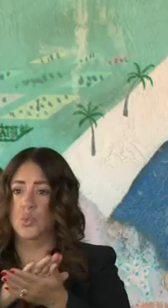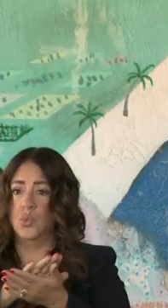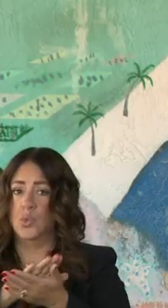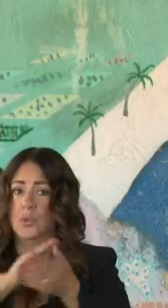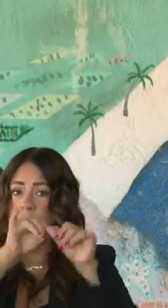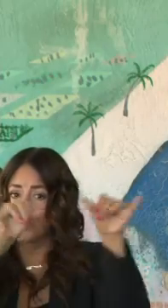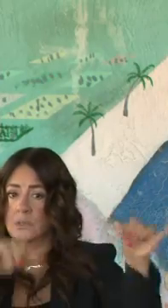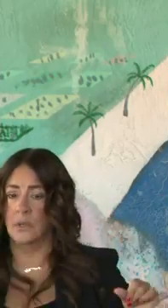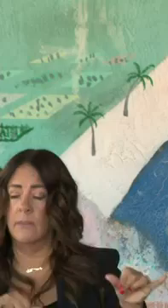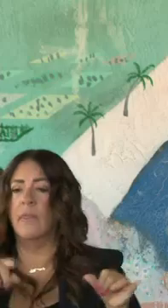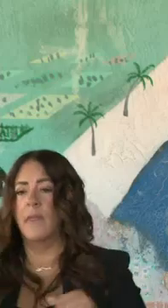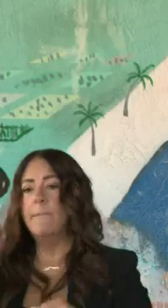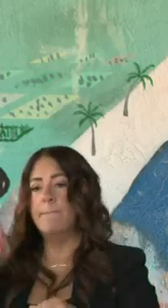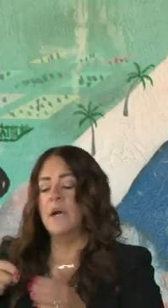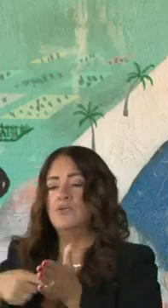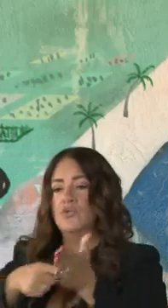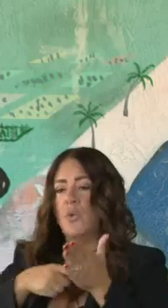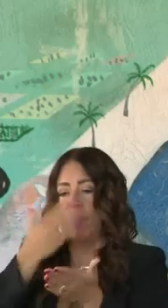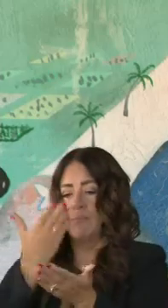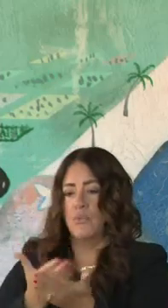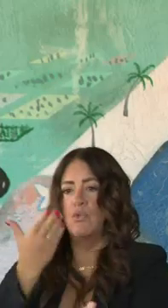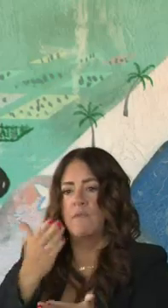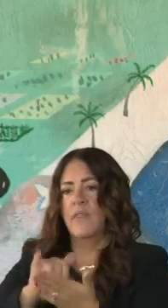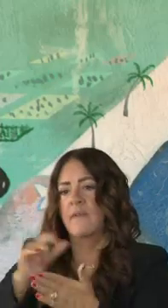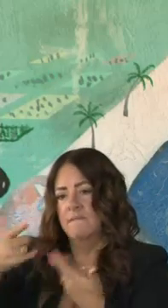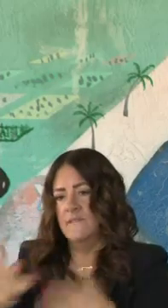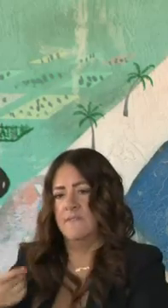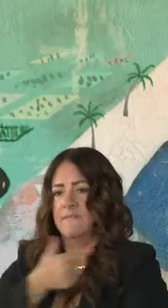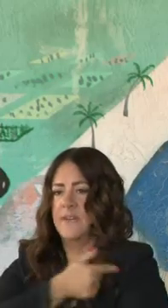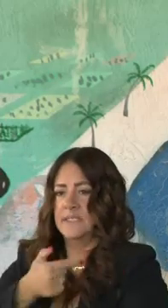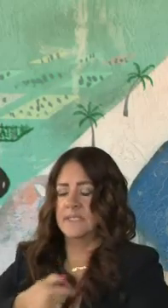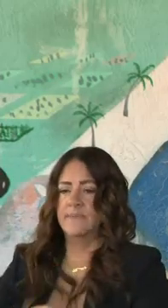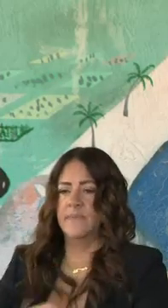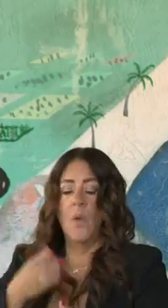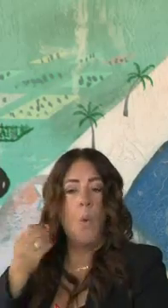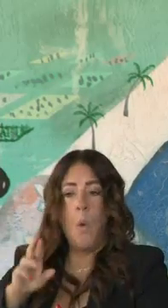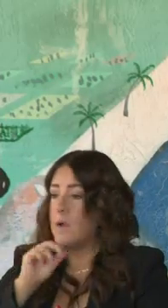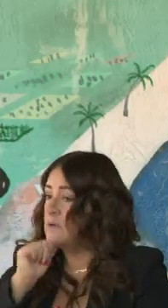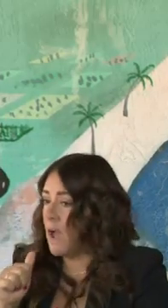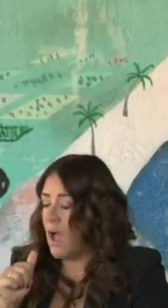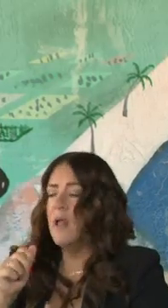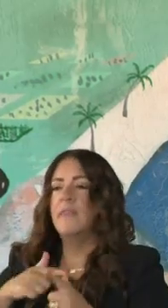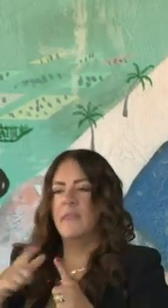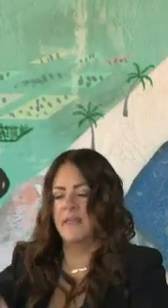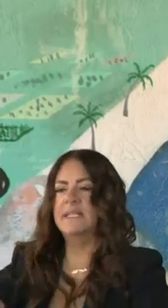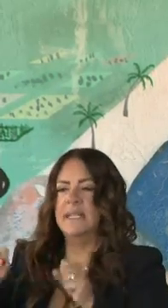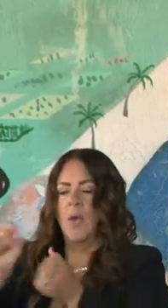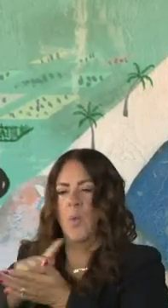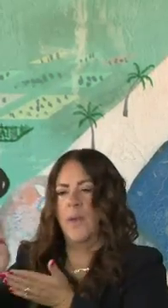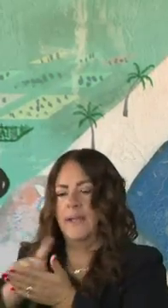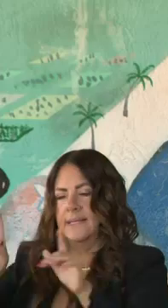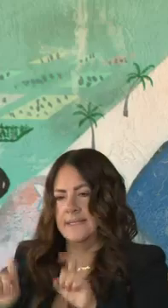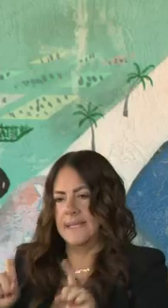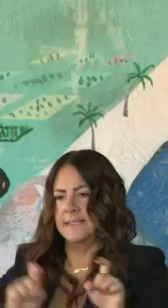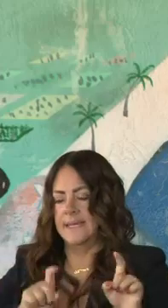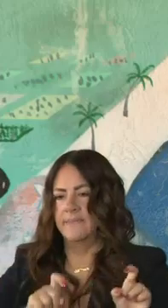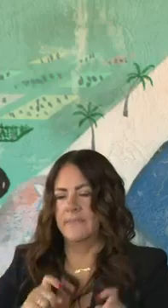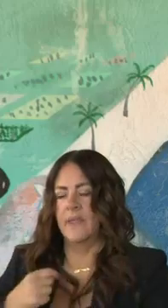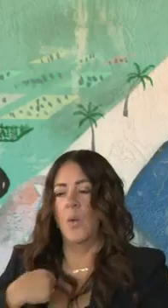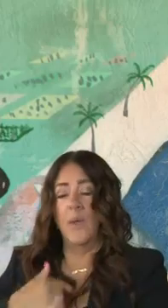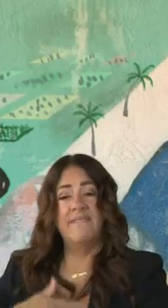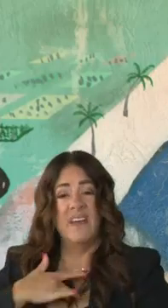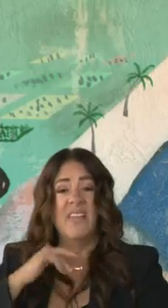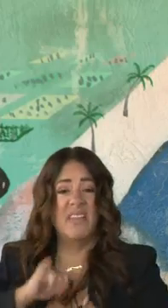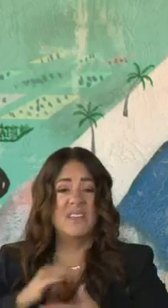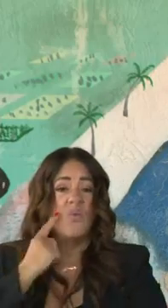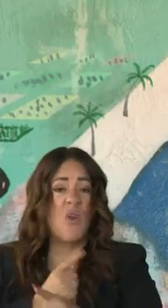also submit a verification of vaccination and or submit to weekly testing. We think this is the right thing to